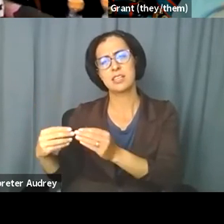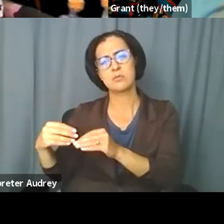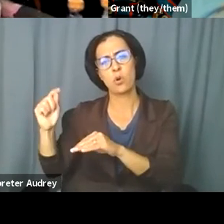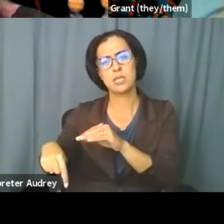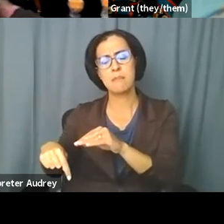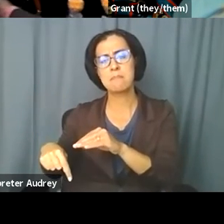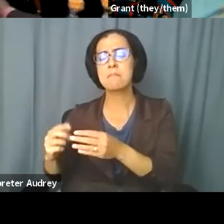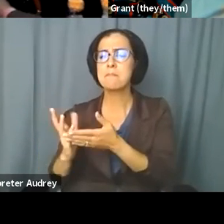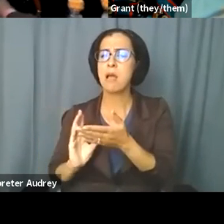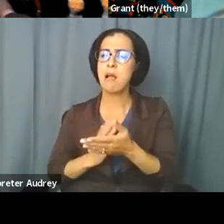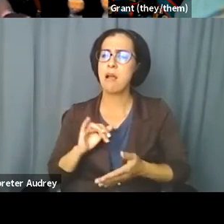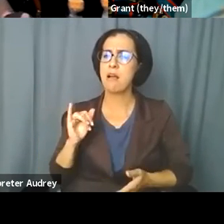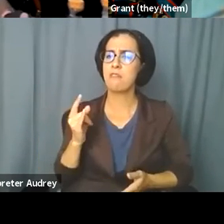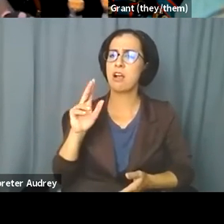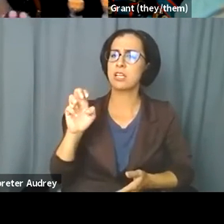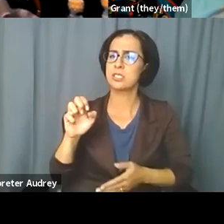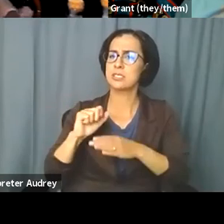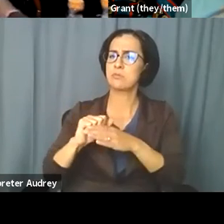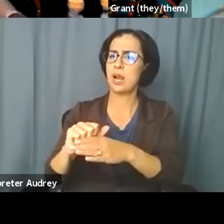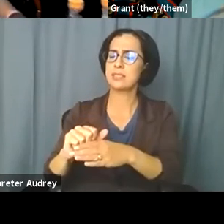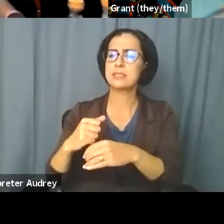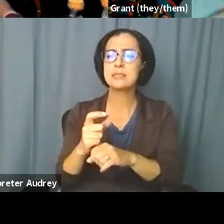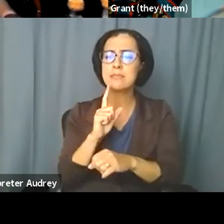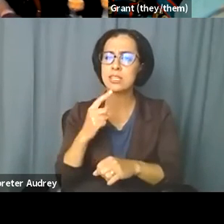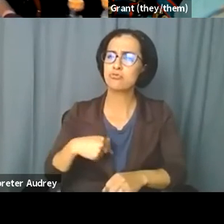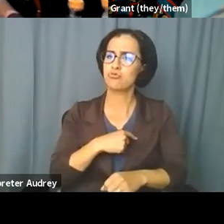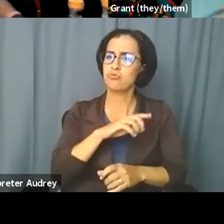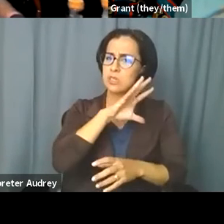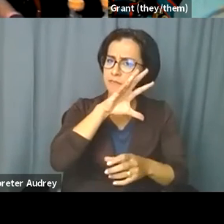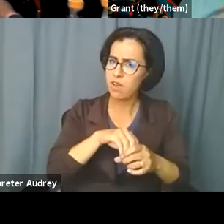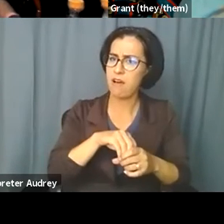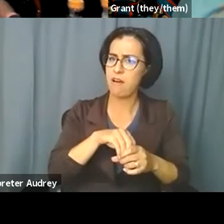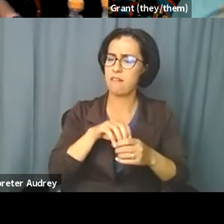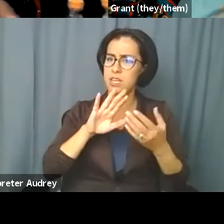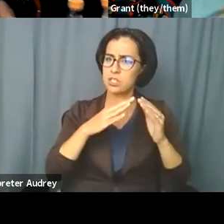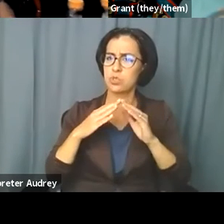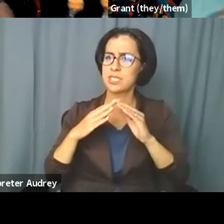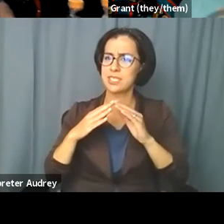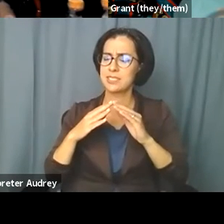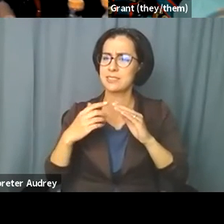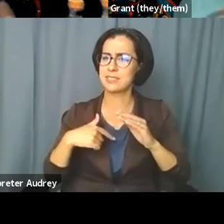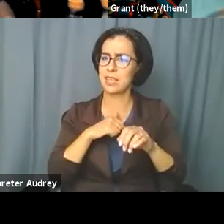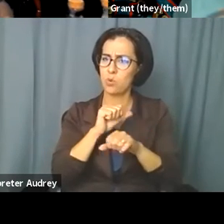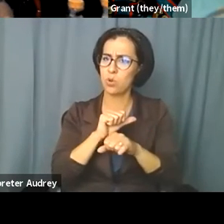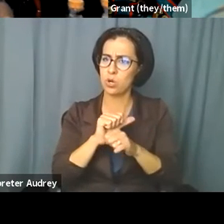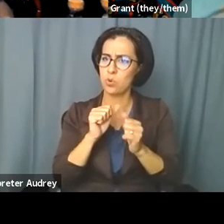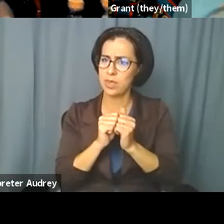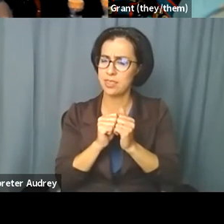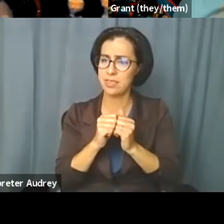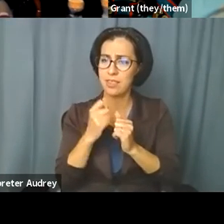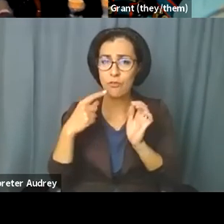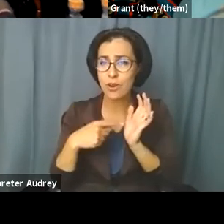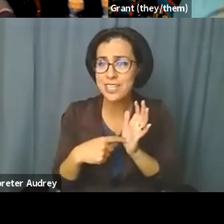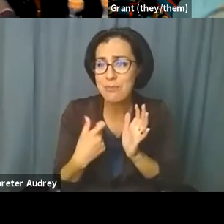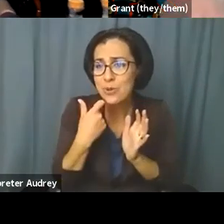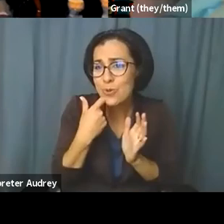practice is making sure that we are, uh, involved in the communities of people we work with. And for example, we just